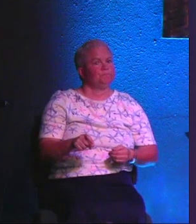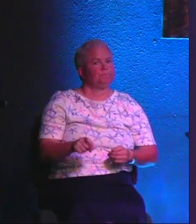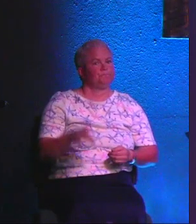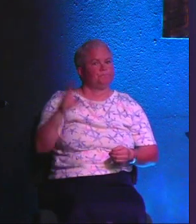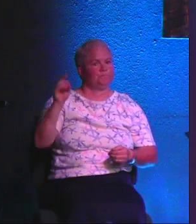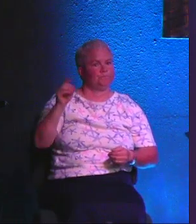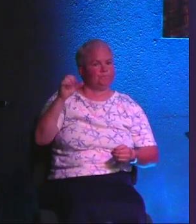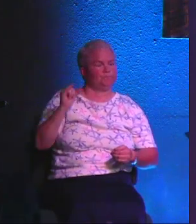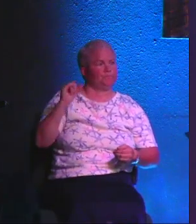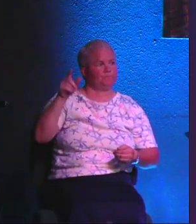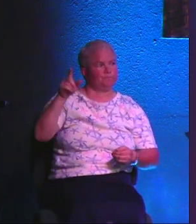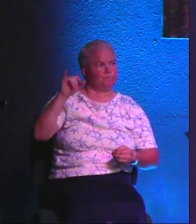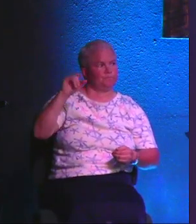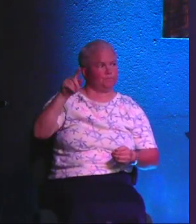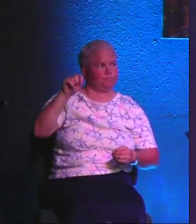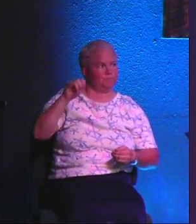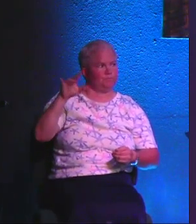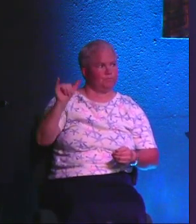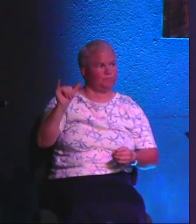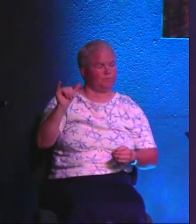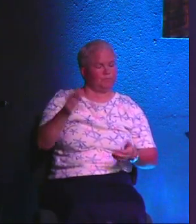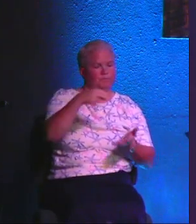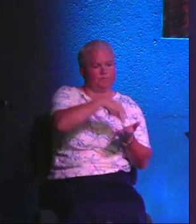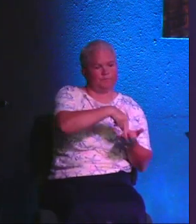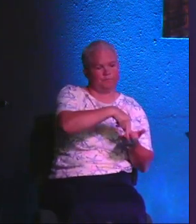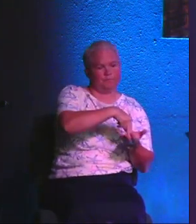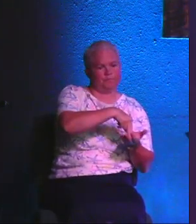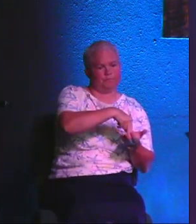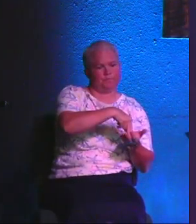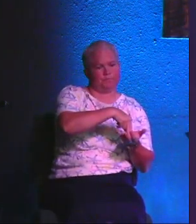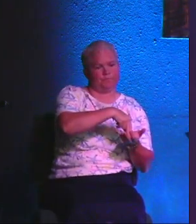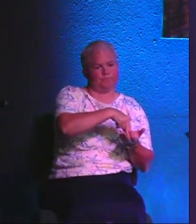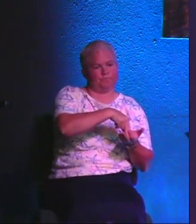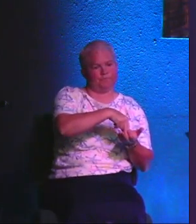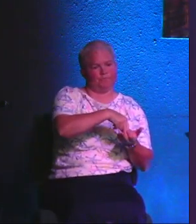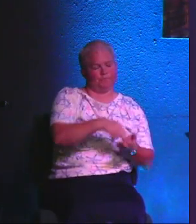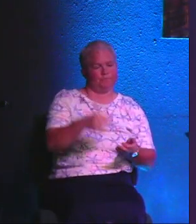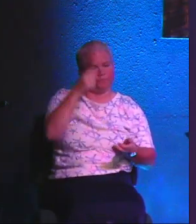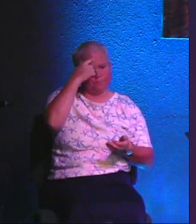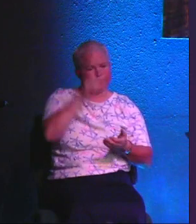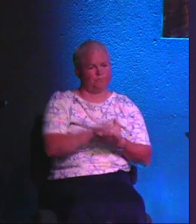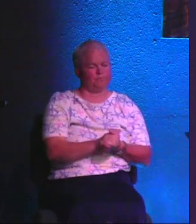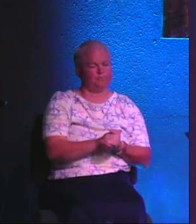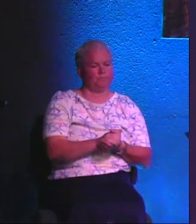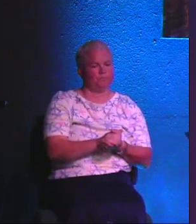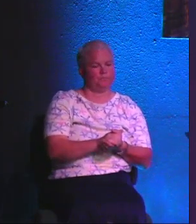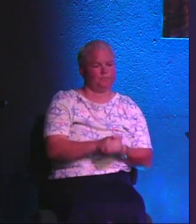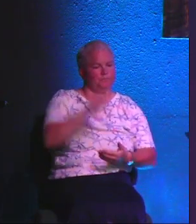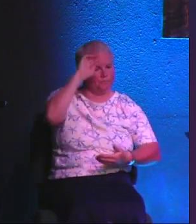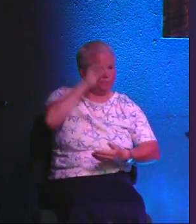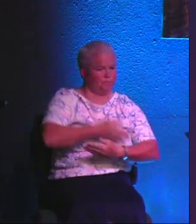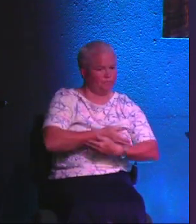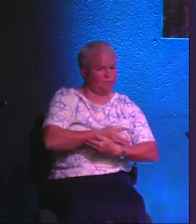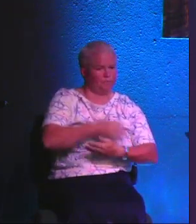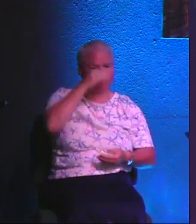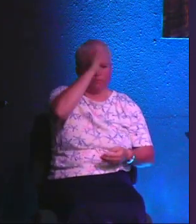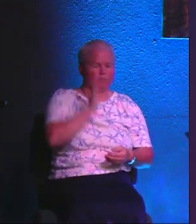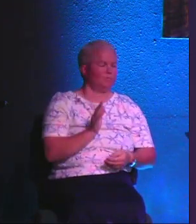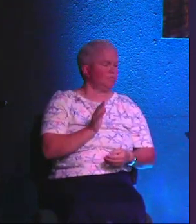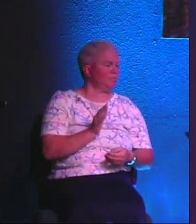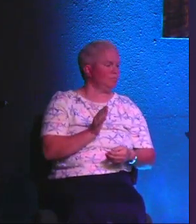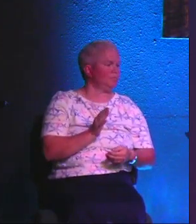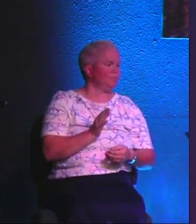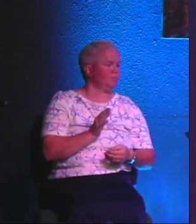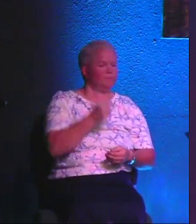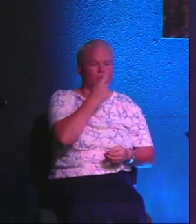all about the deity, isn't it? It's imperative we stand on our belief that Jesus is the only begotten son of